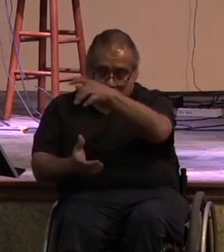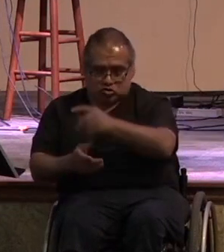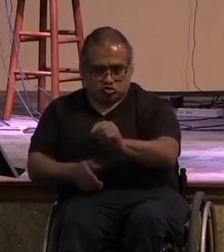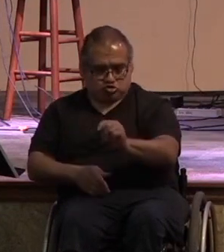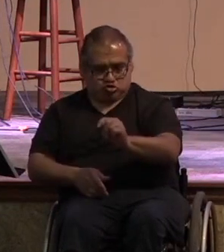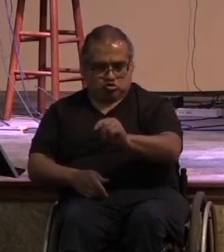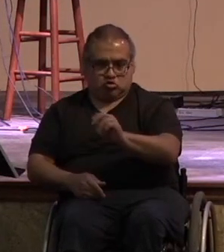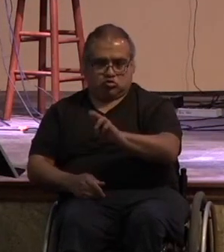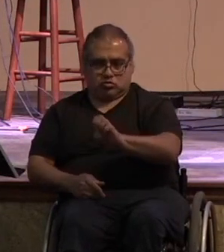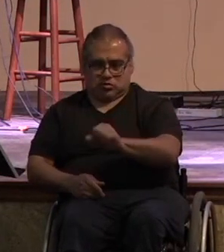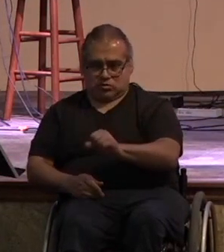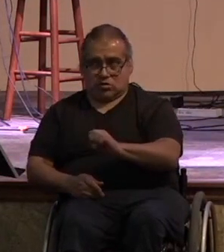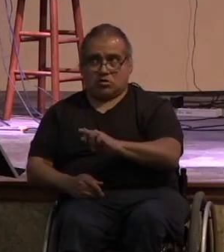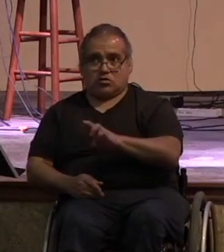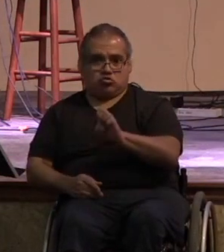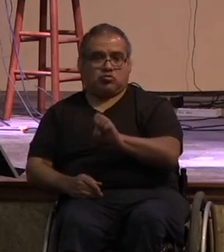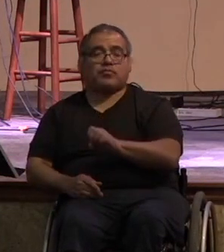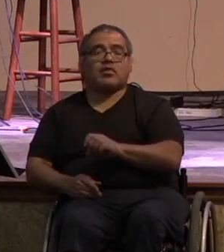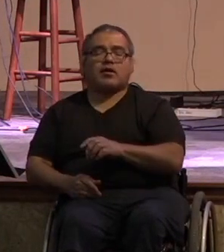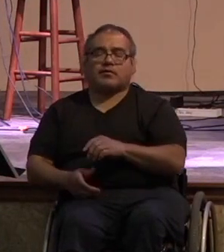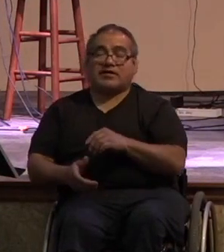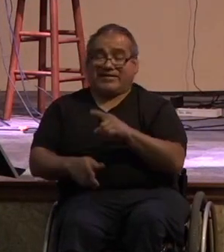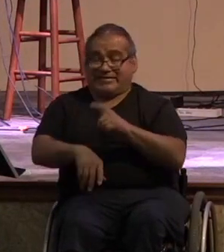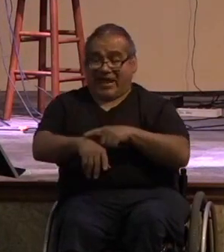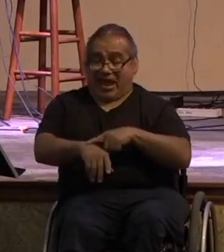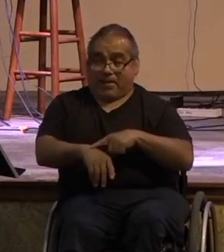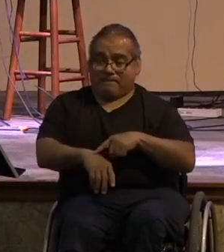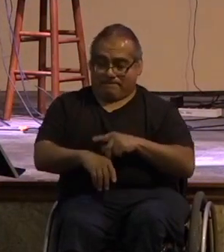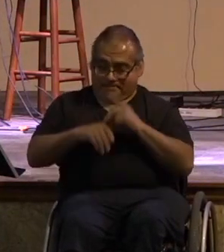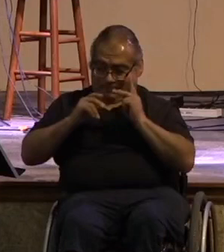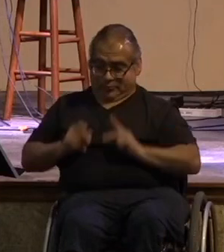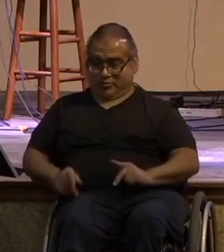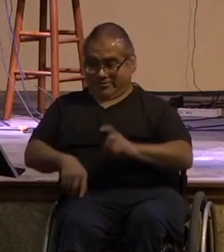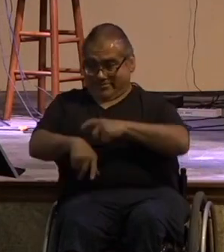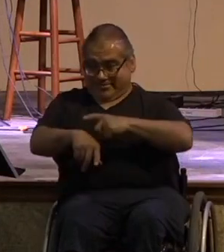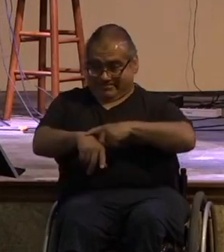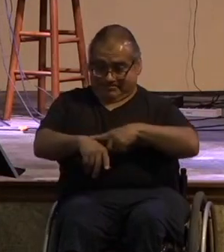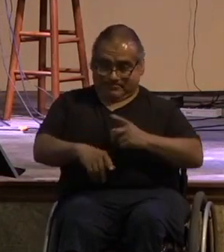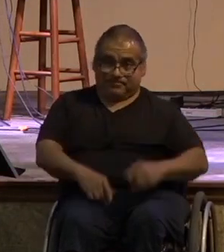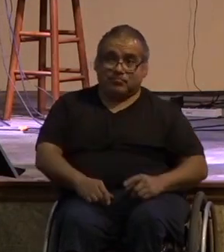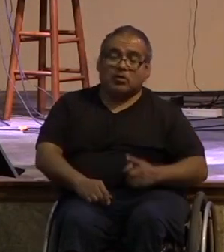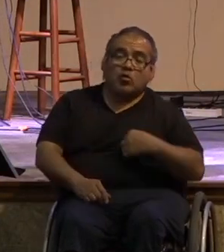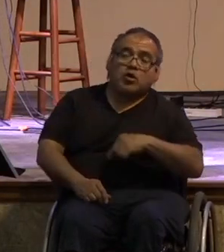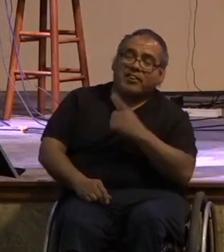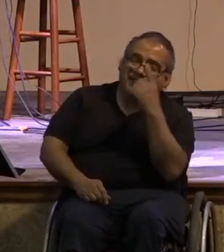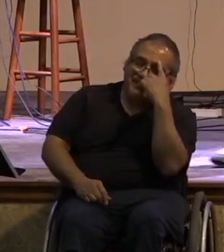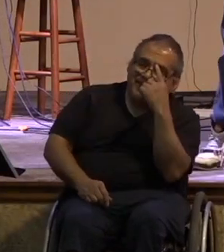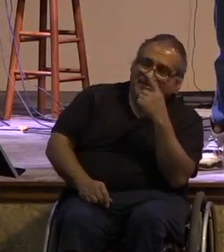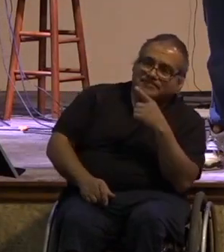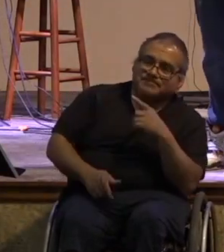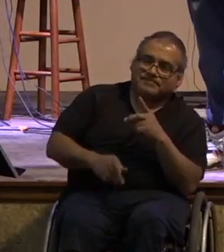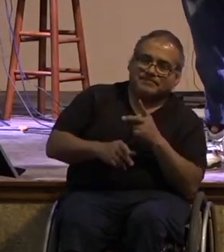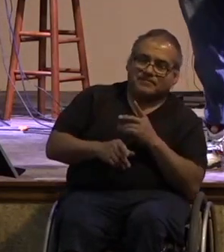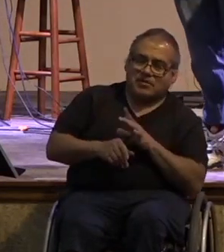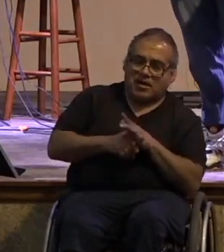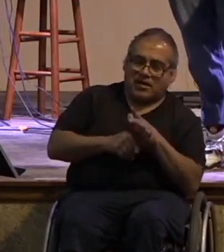we'll come back to that one in a minute time our personal time we don't often think of that as stewardship